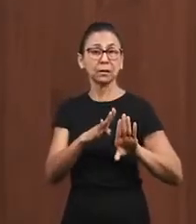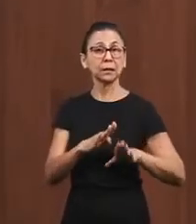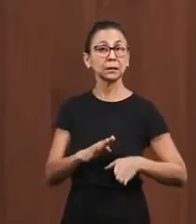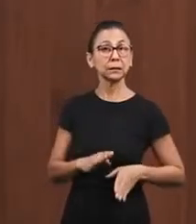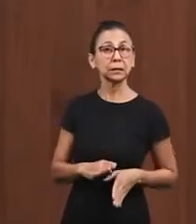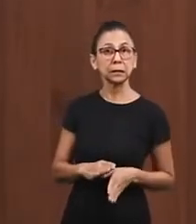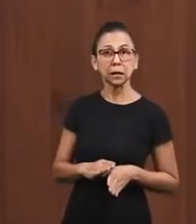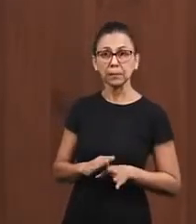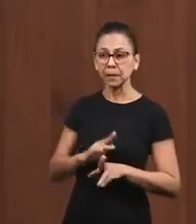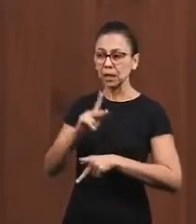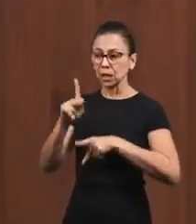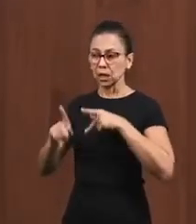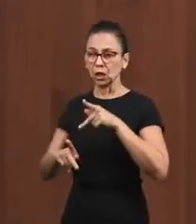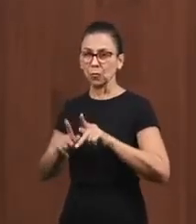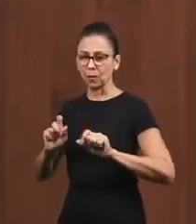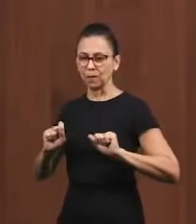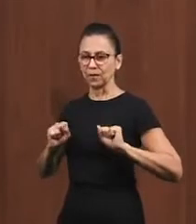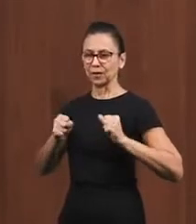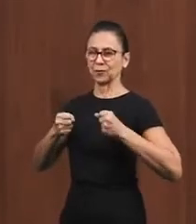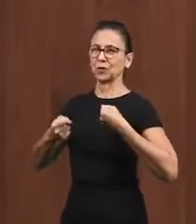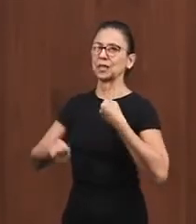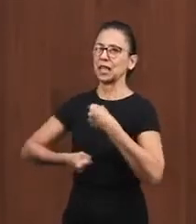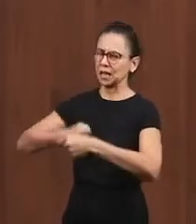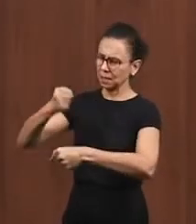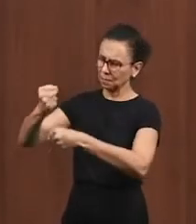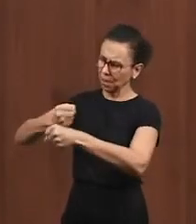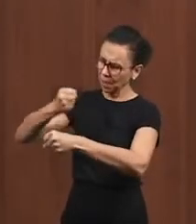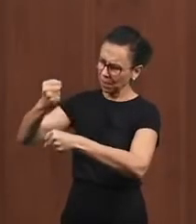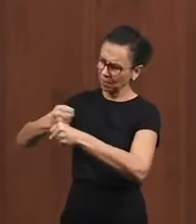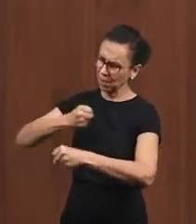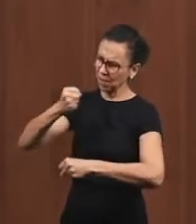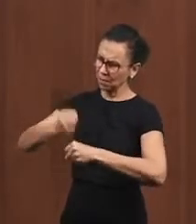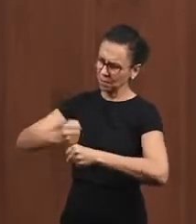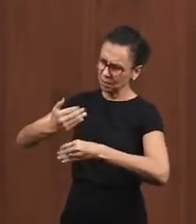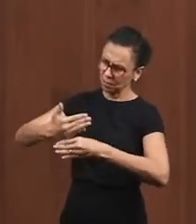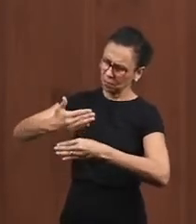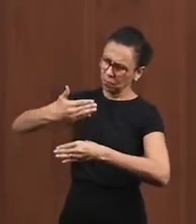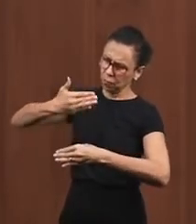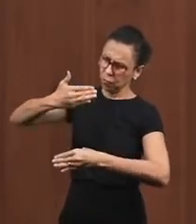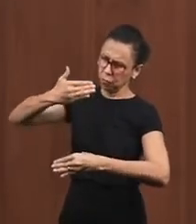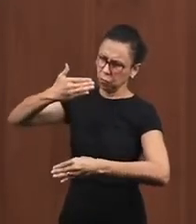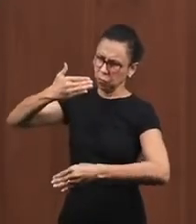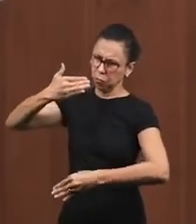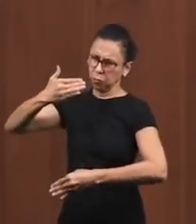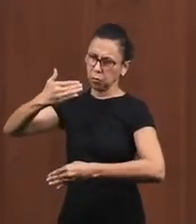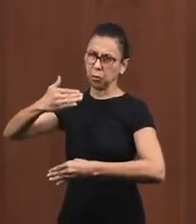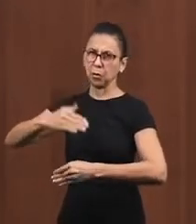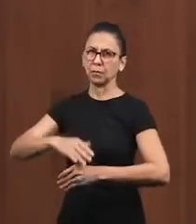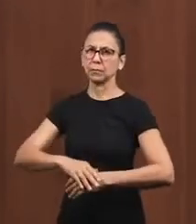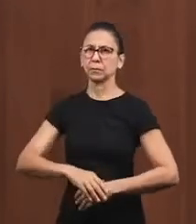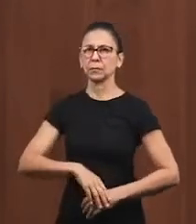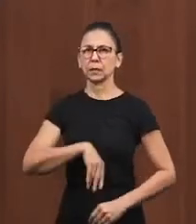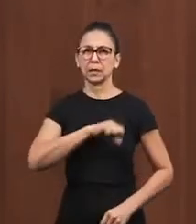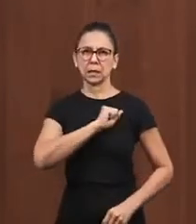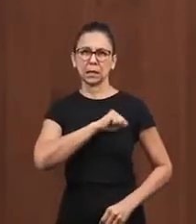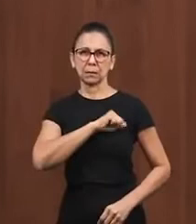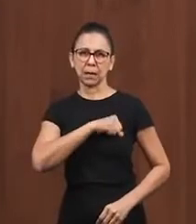began to work on the walls and the people were also rebuilding and they began to make fun of them